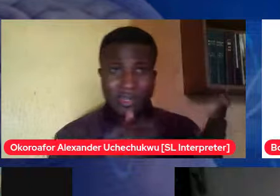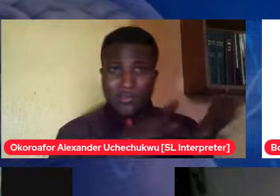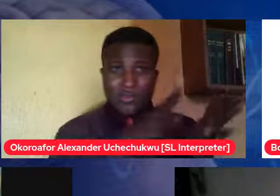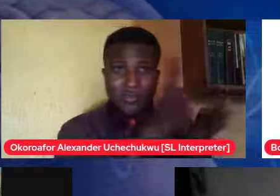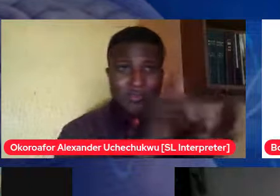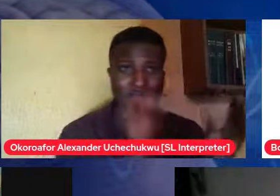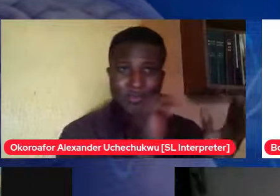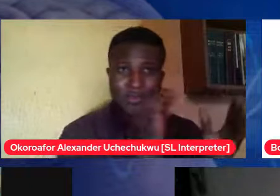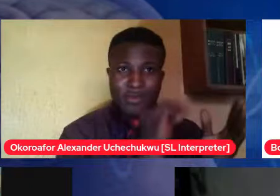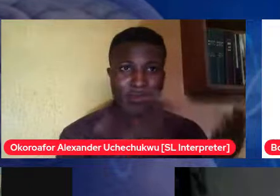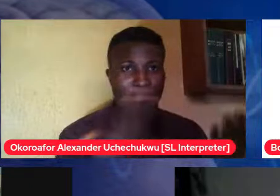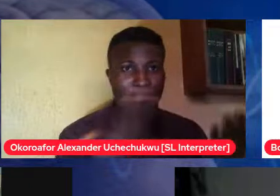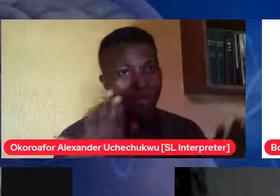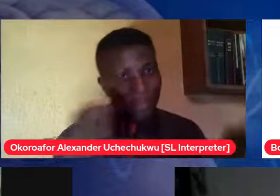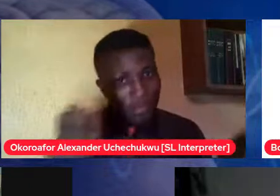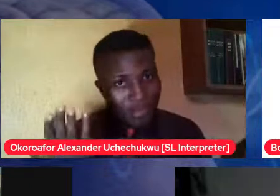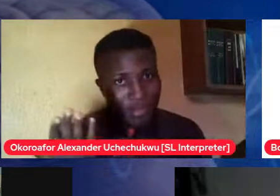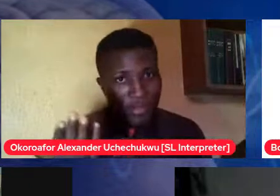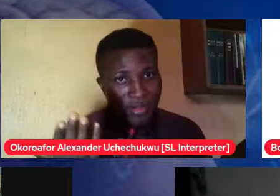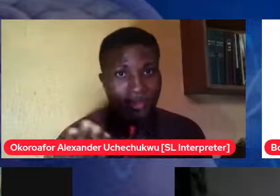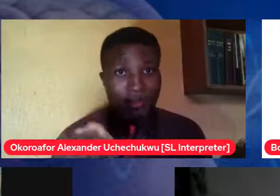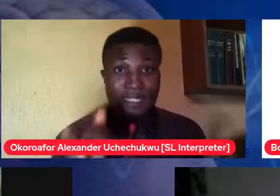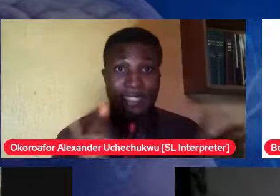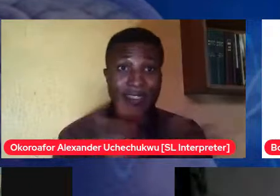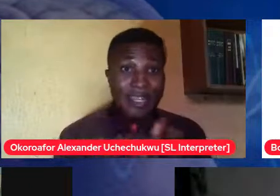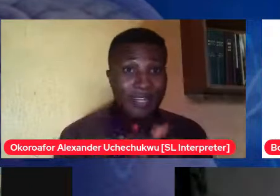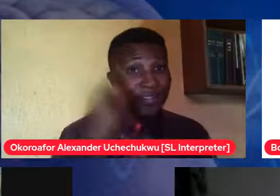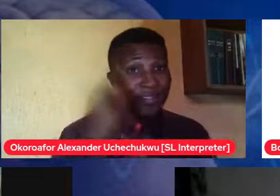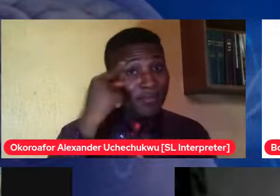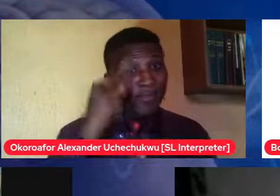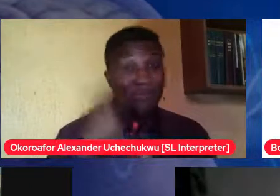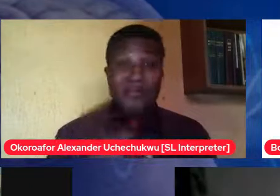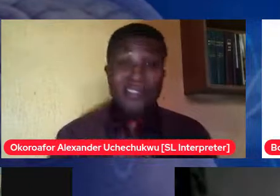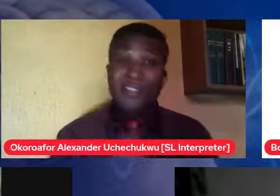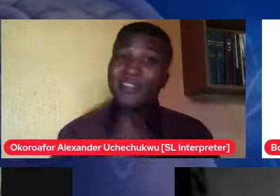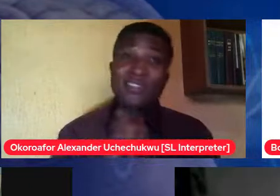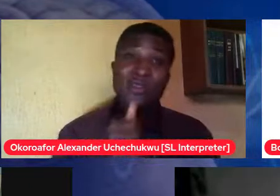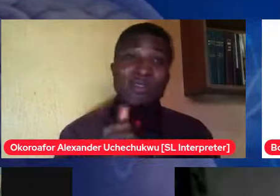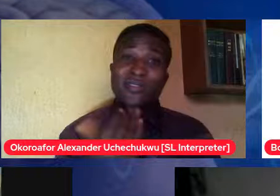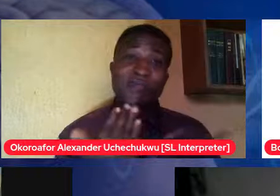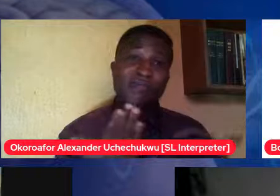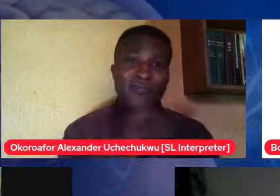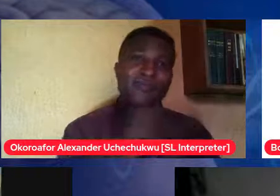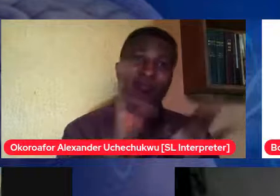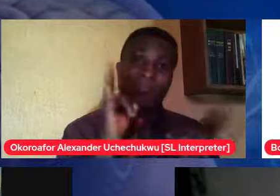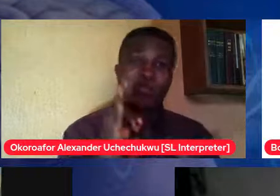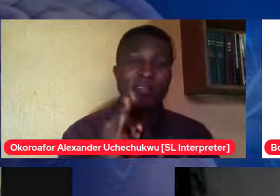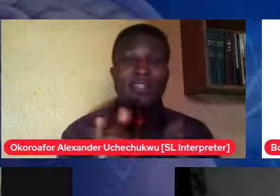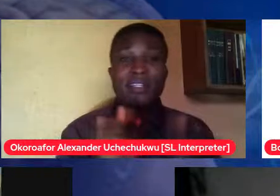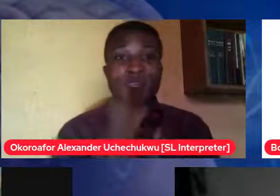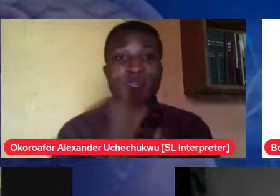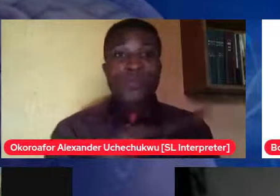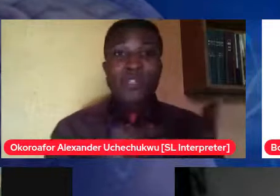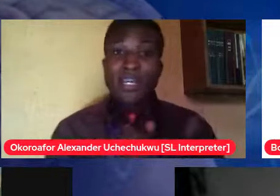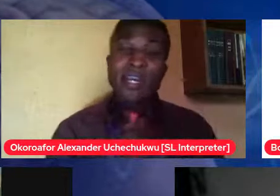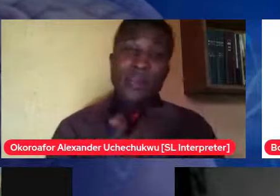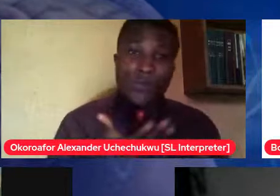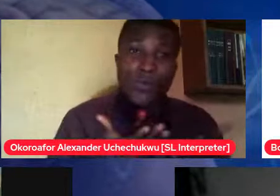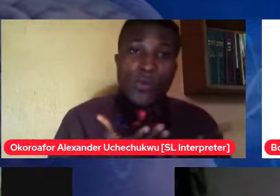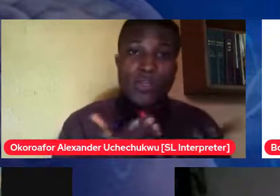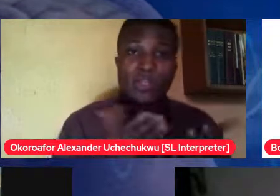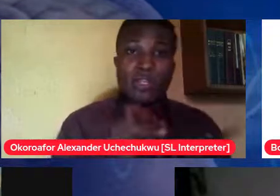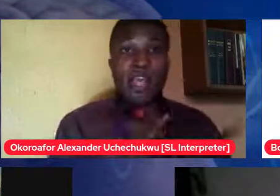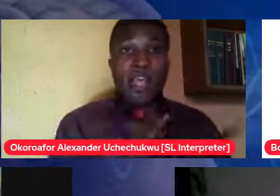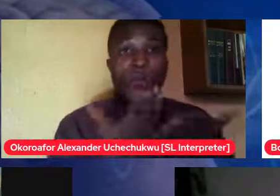me not something so part of what i desire is i desire for muni to get married in life god help